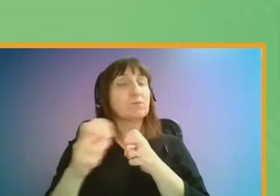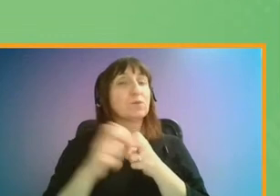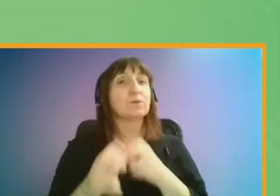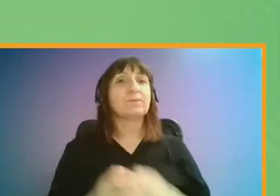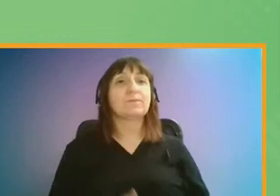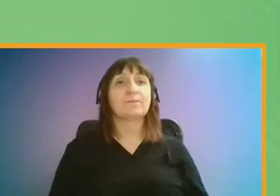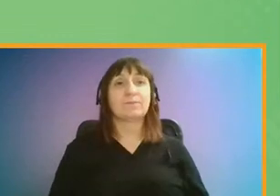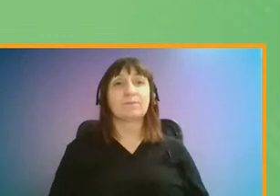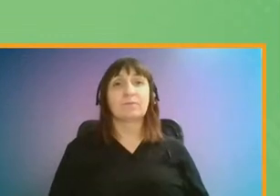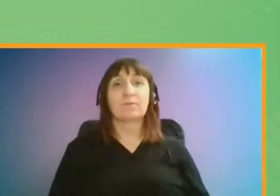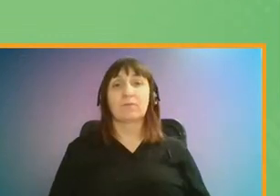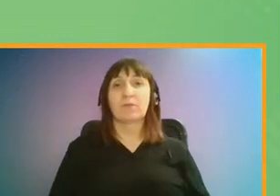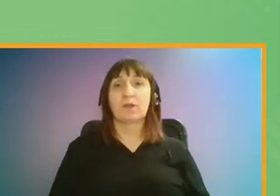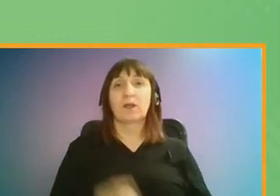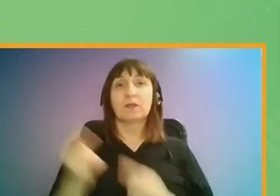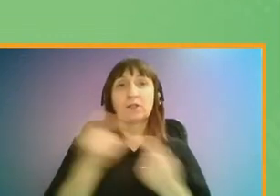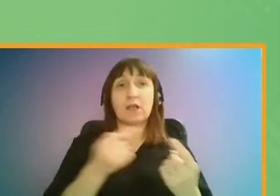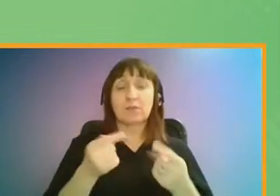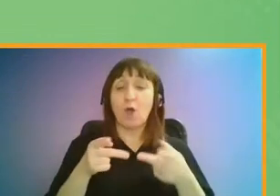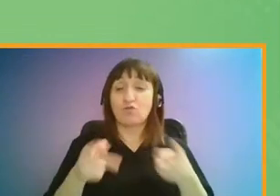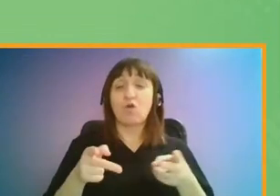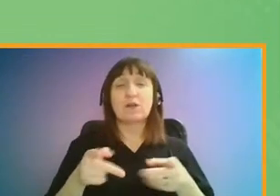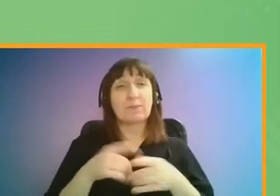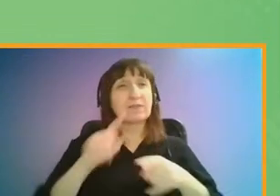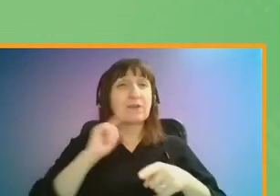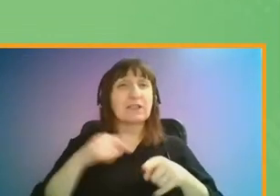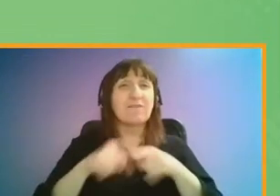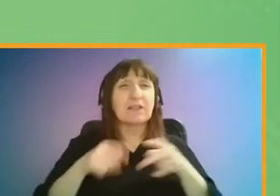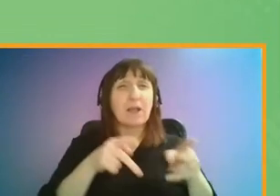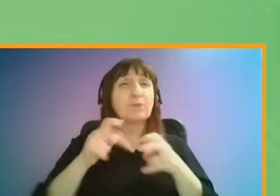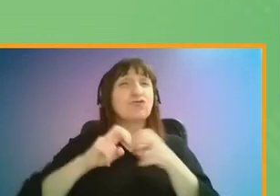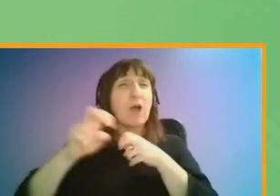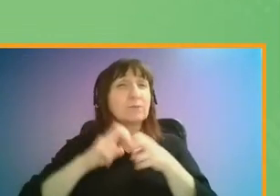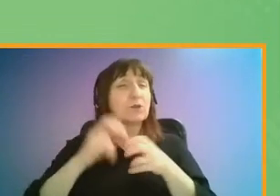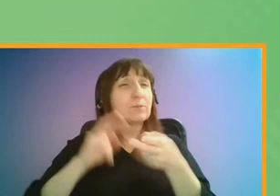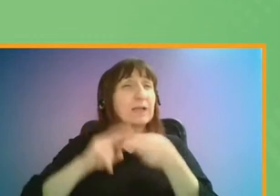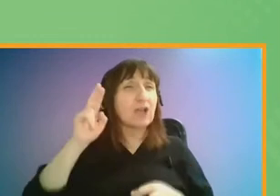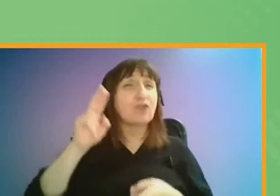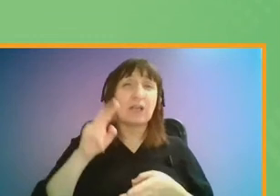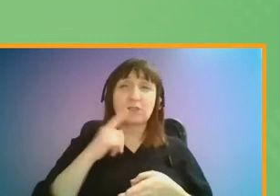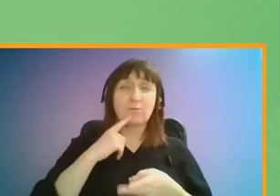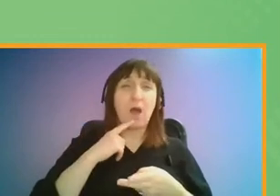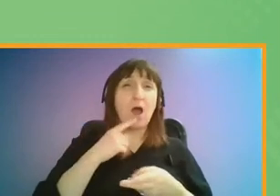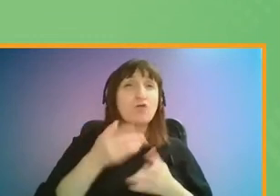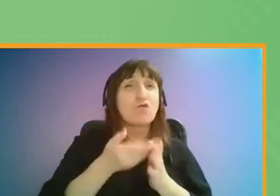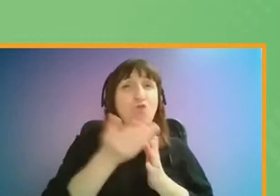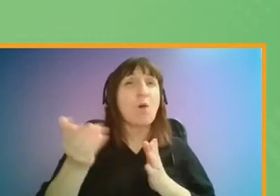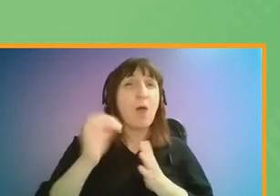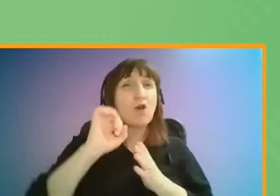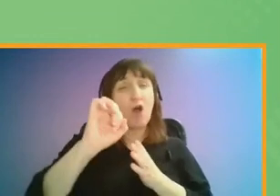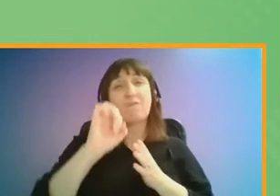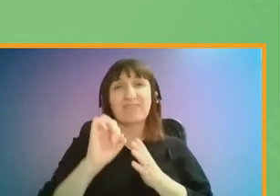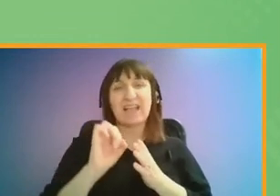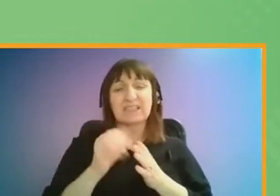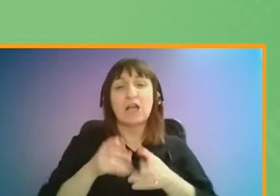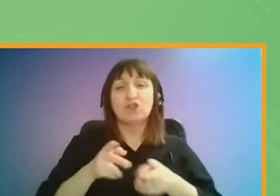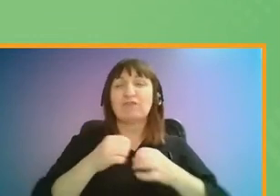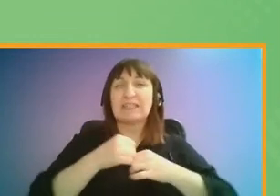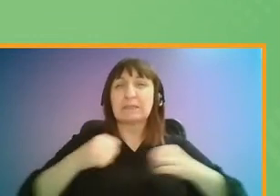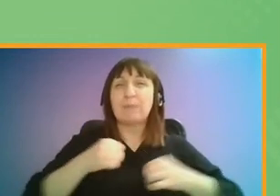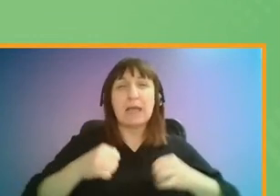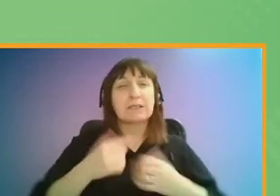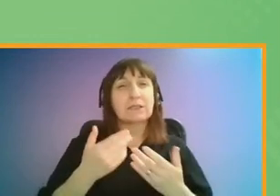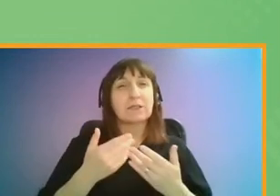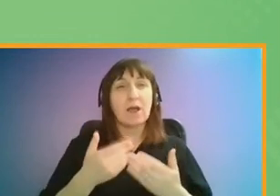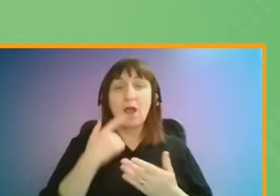The debate around the allocation of road space between different types of transport has increased with the rollout of the street space scheme. But it is essential that